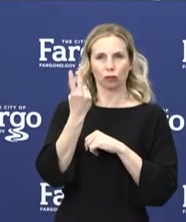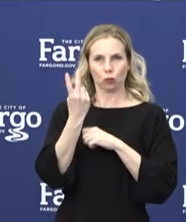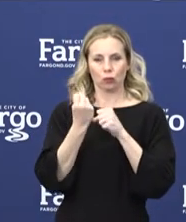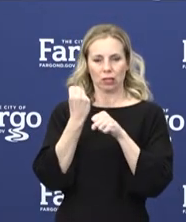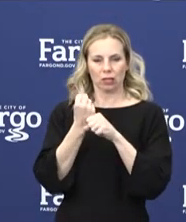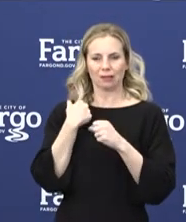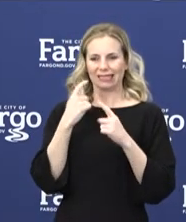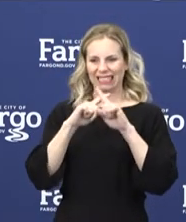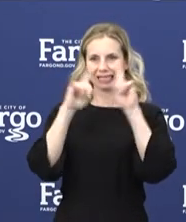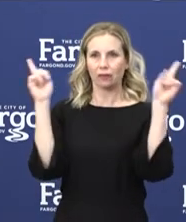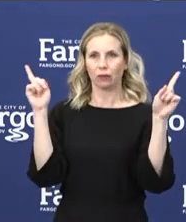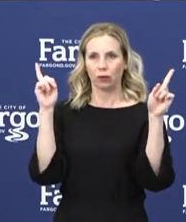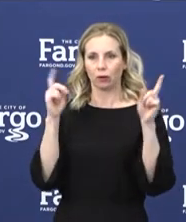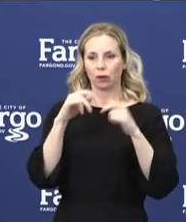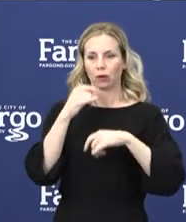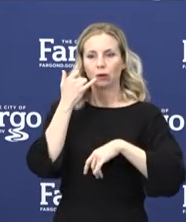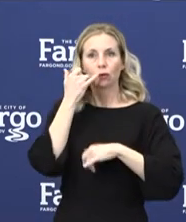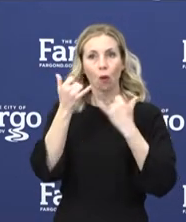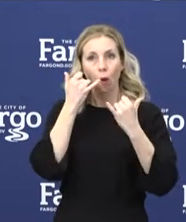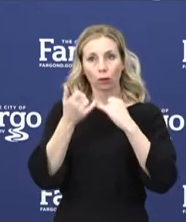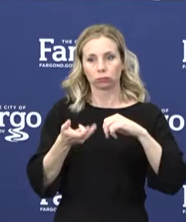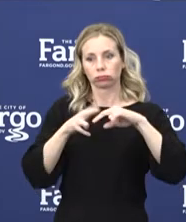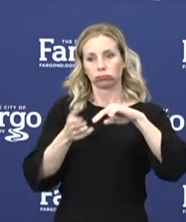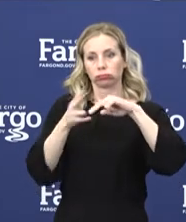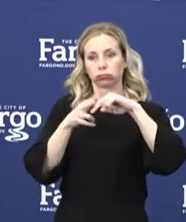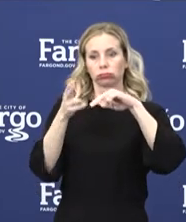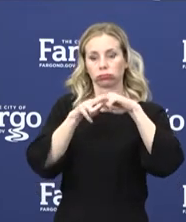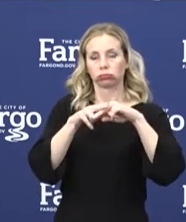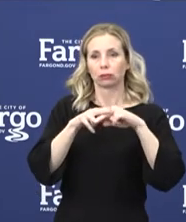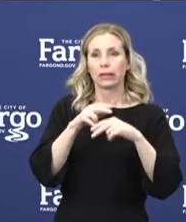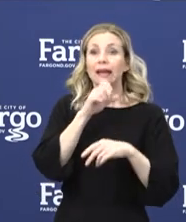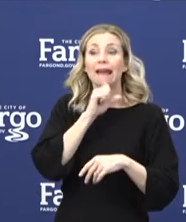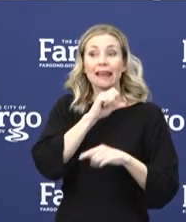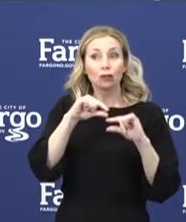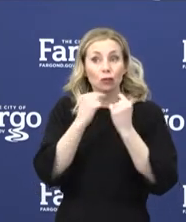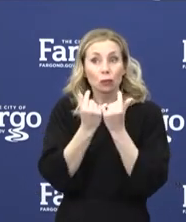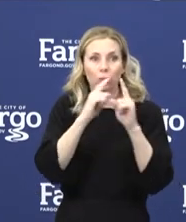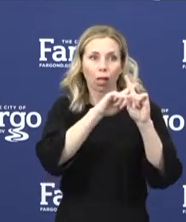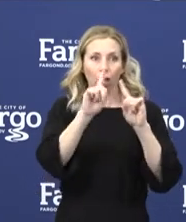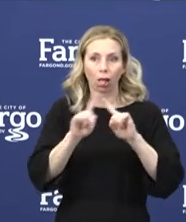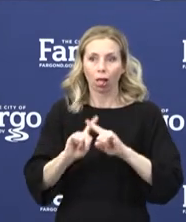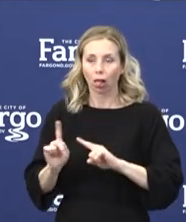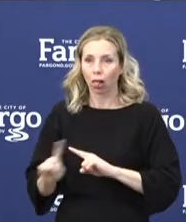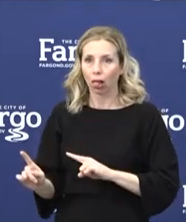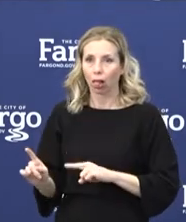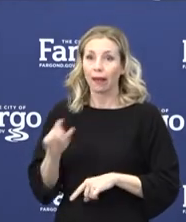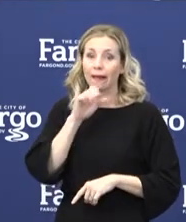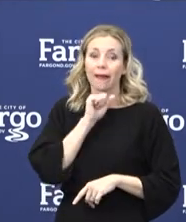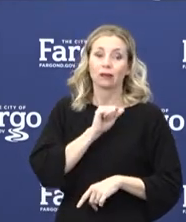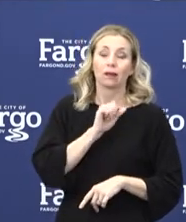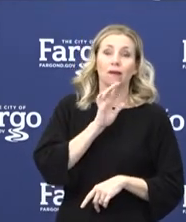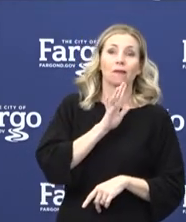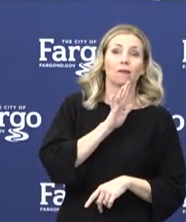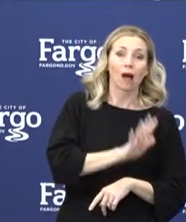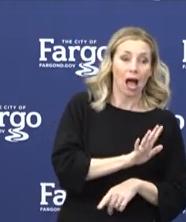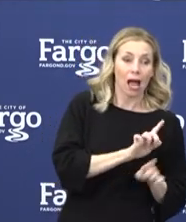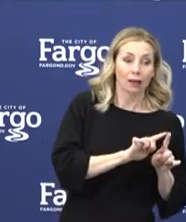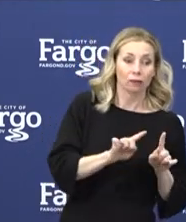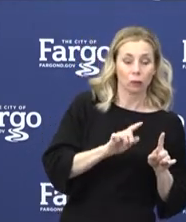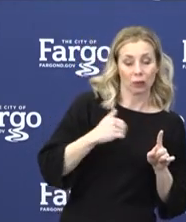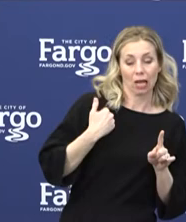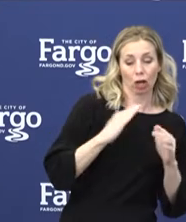calls are across all age groups. Those children that are five years or younger are representing the largest